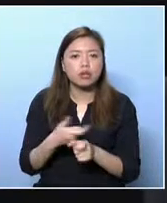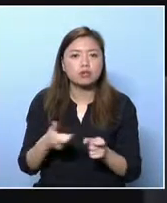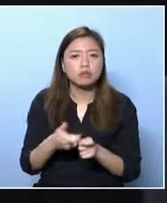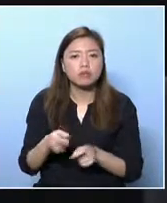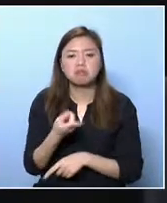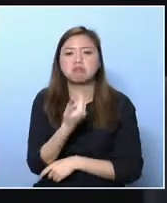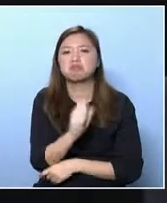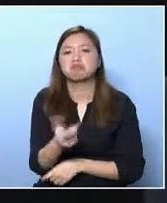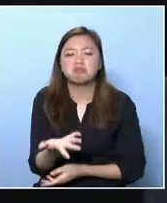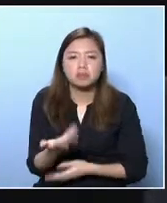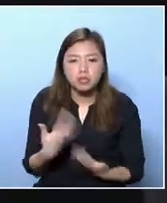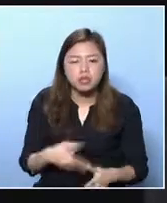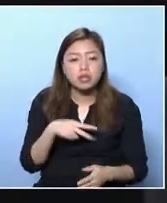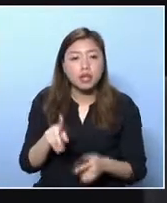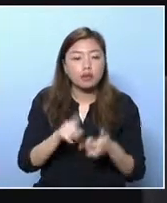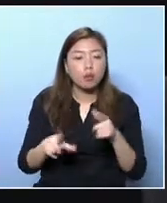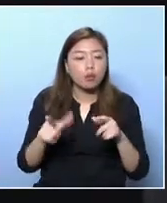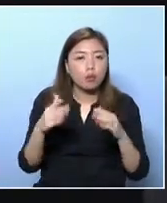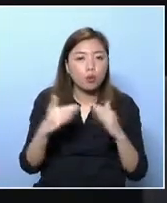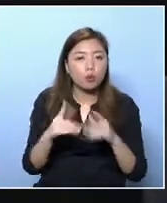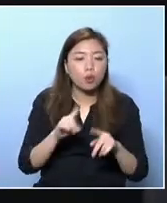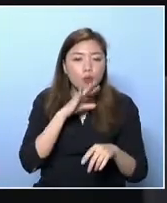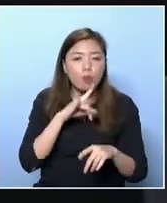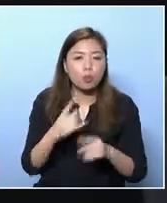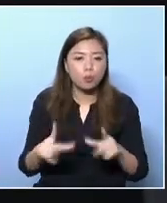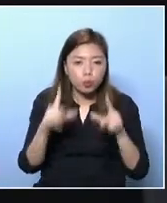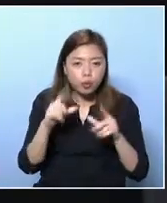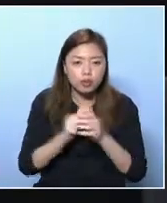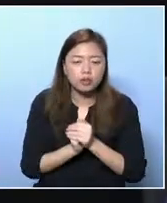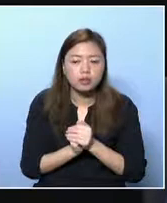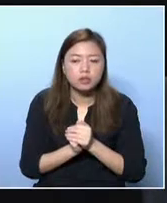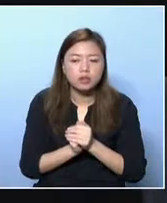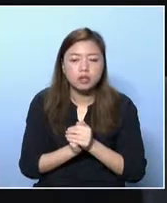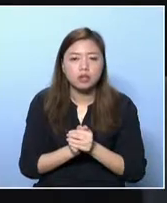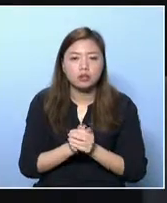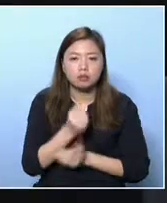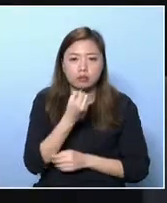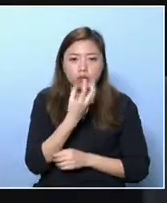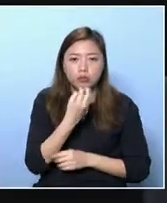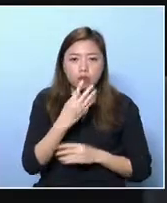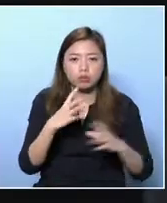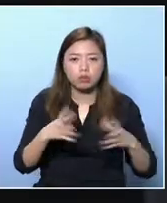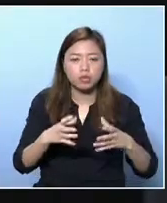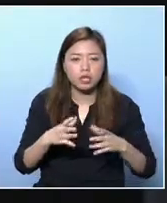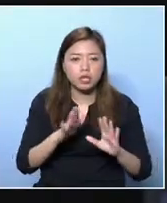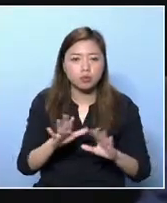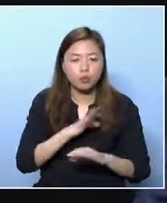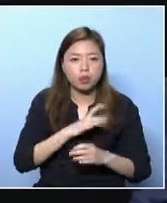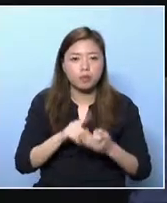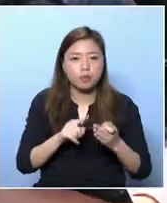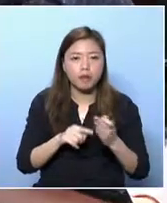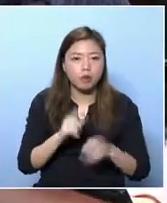Many people have suggested that we should at least give the normal hourly wages to those childcare